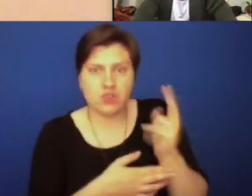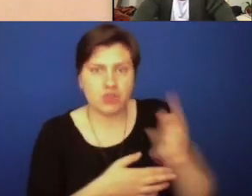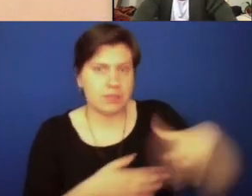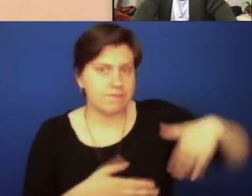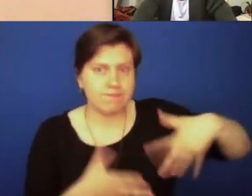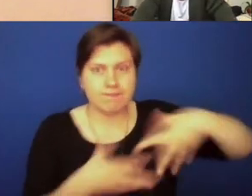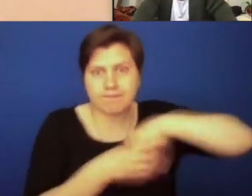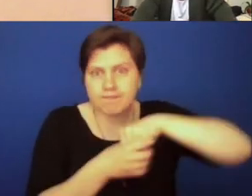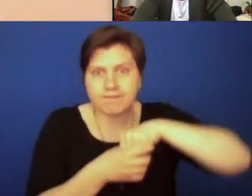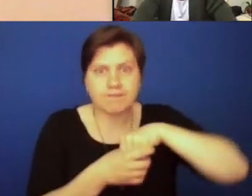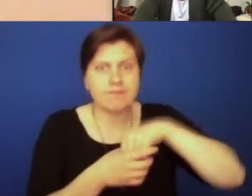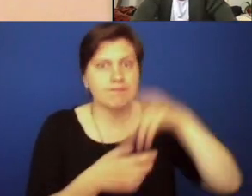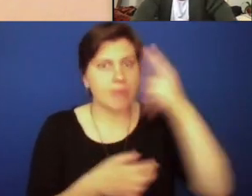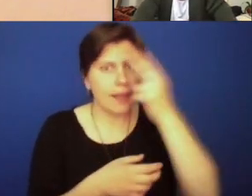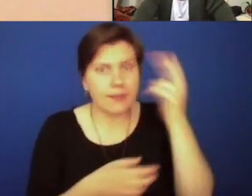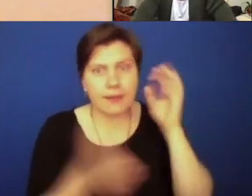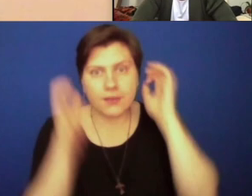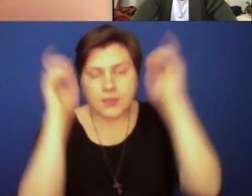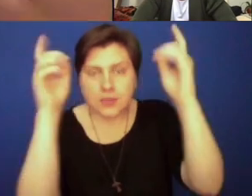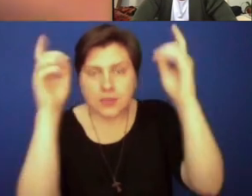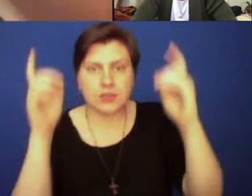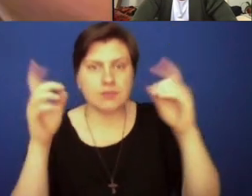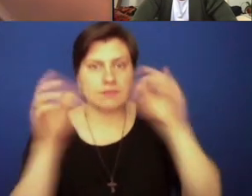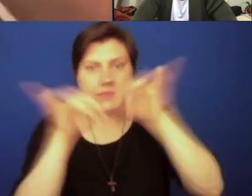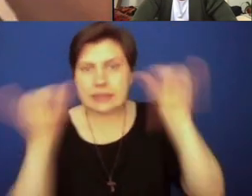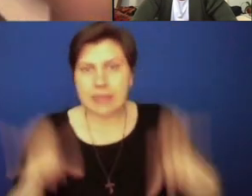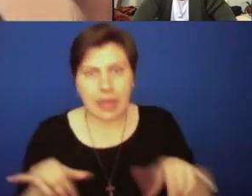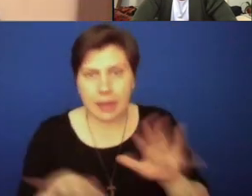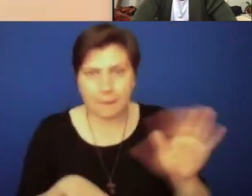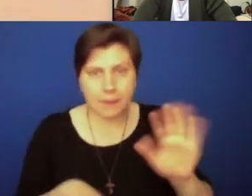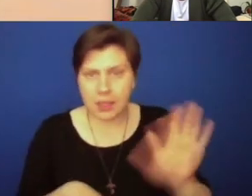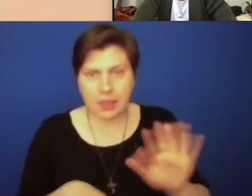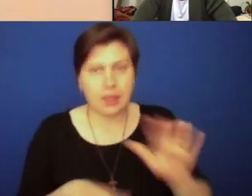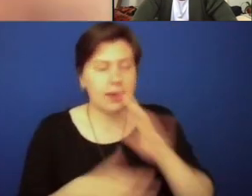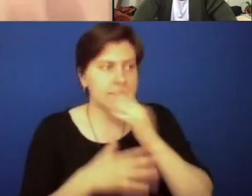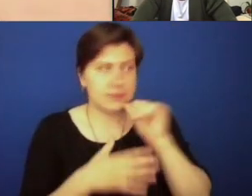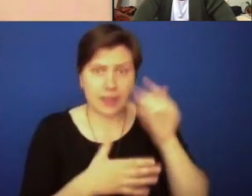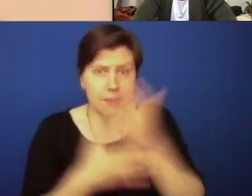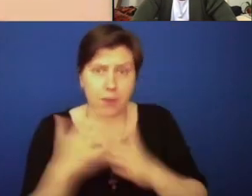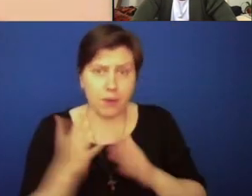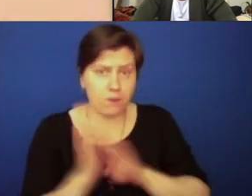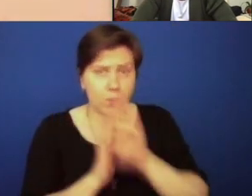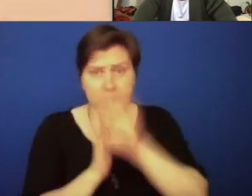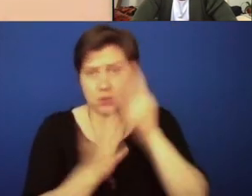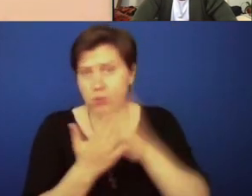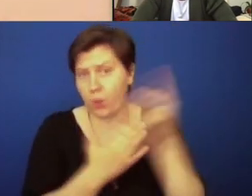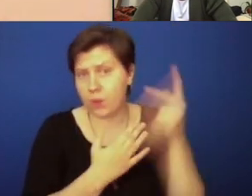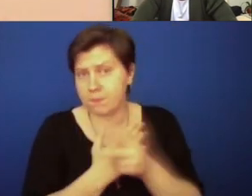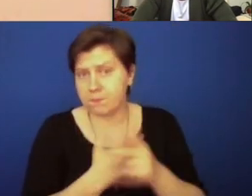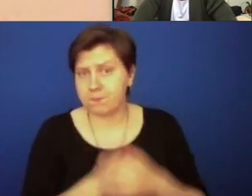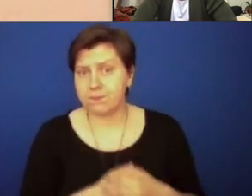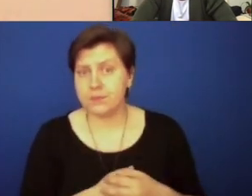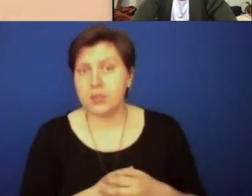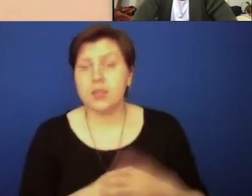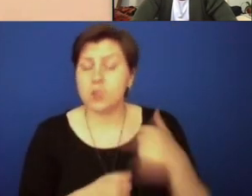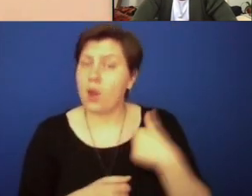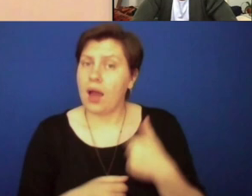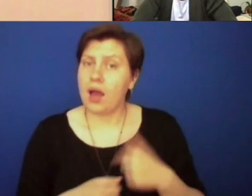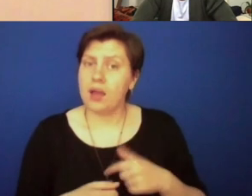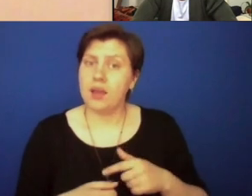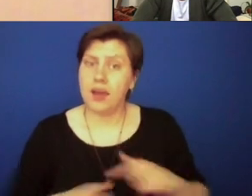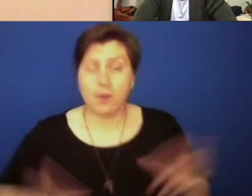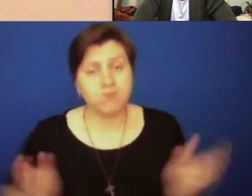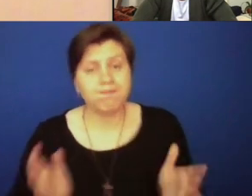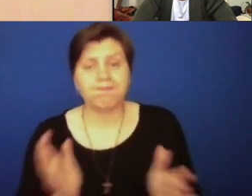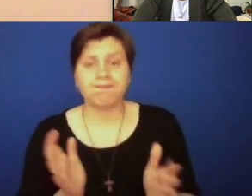been incorporated in sort of our Catholic educational system. It is not a part of our formation programs. And so I've been deeply